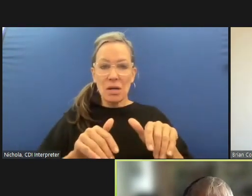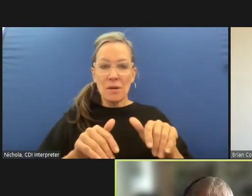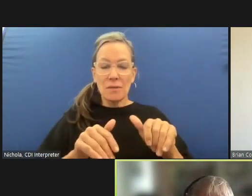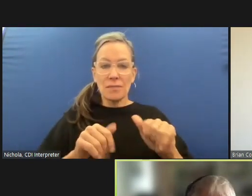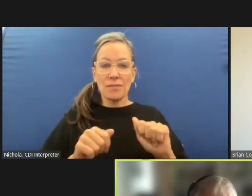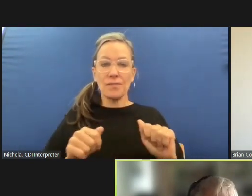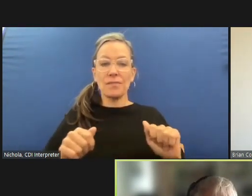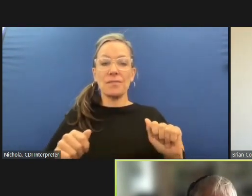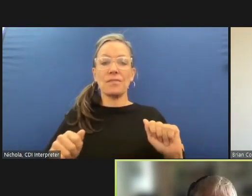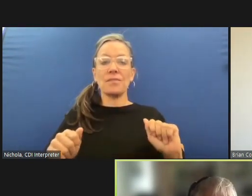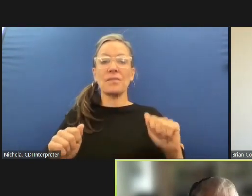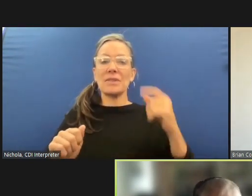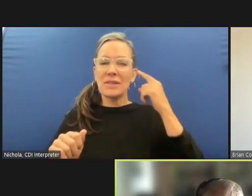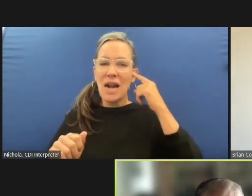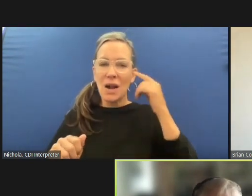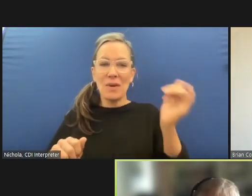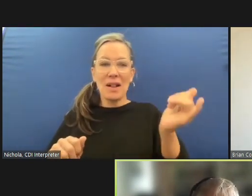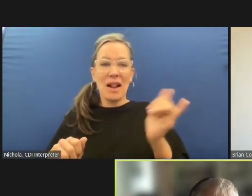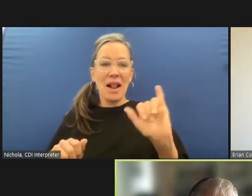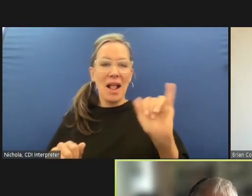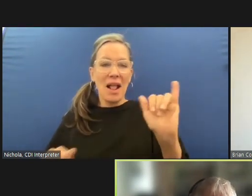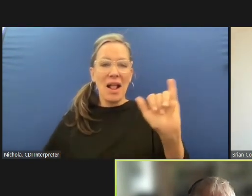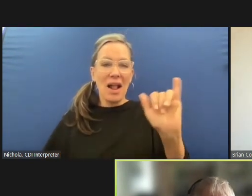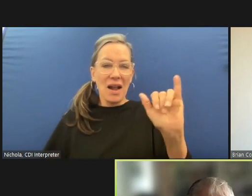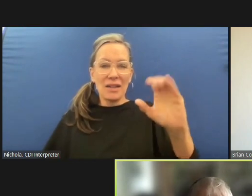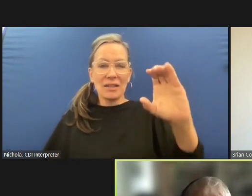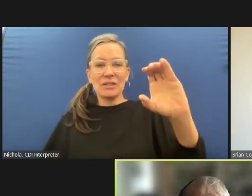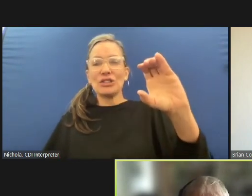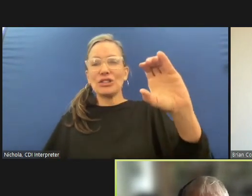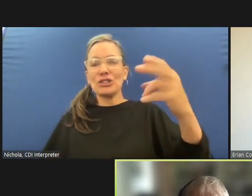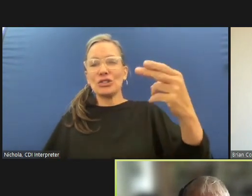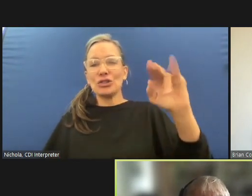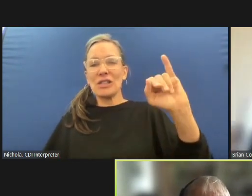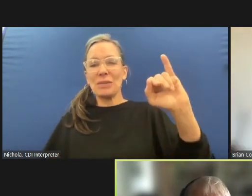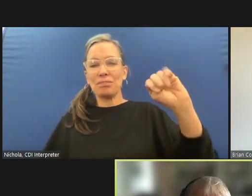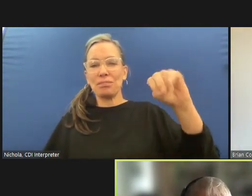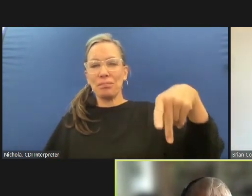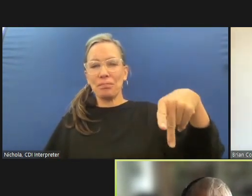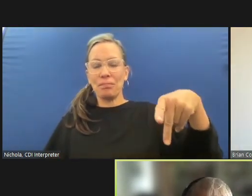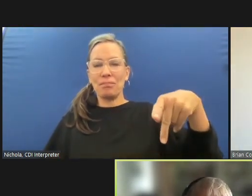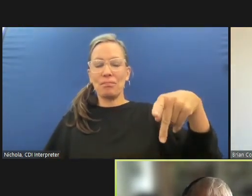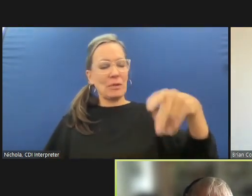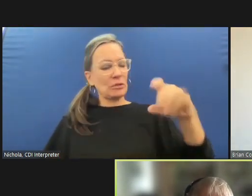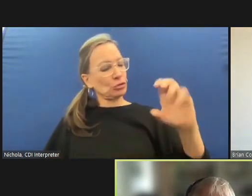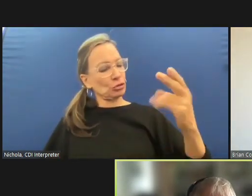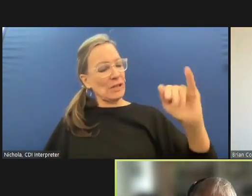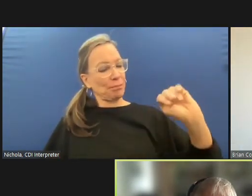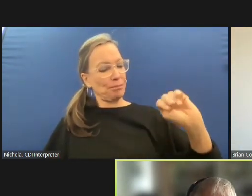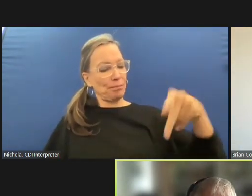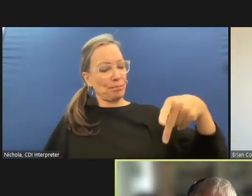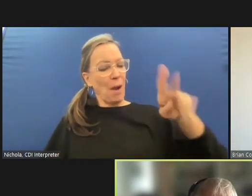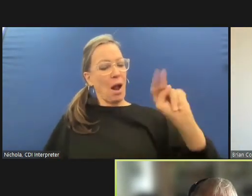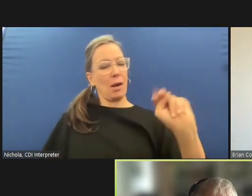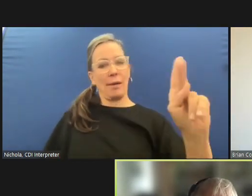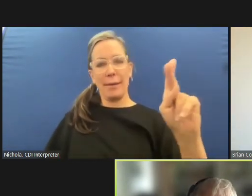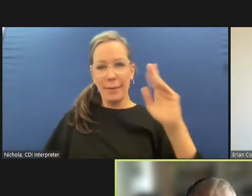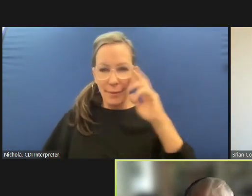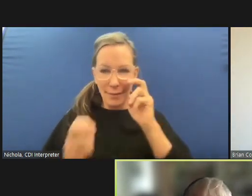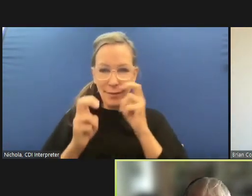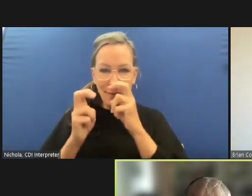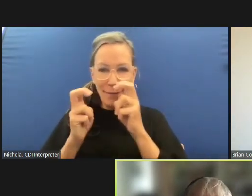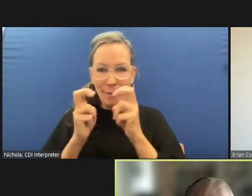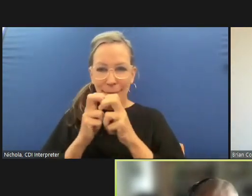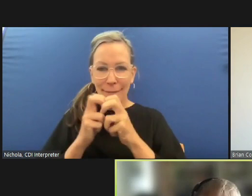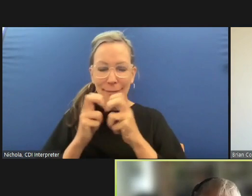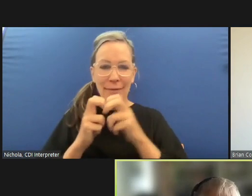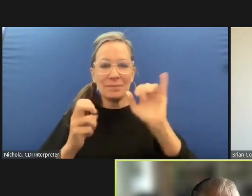i like to be alvin but who knows anyway uh the reason for my question is that i think what you'll learn